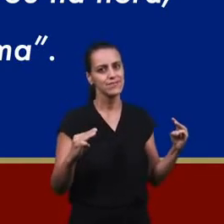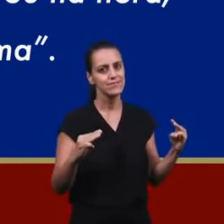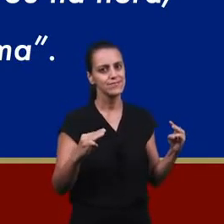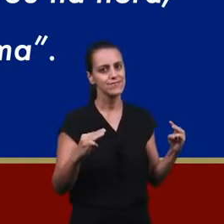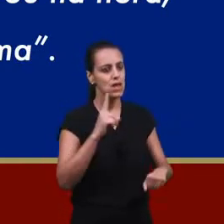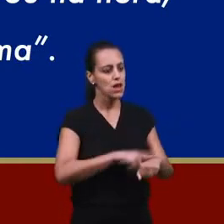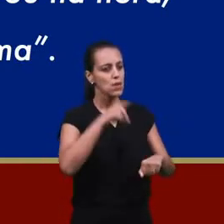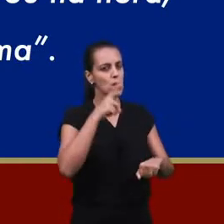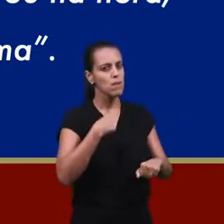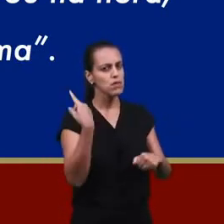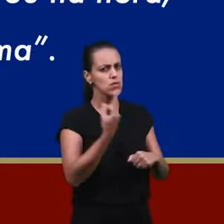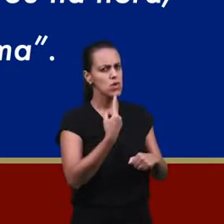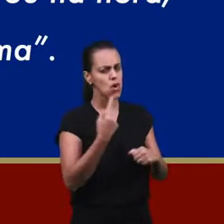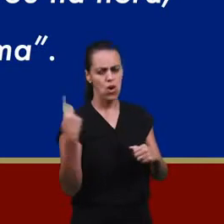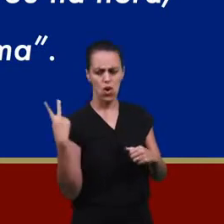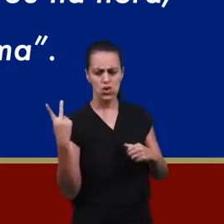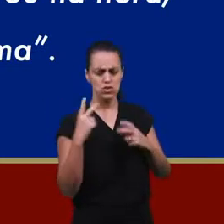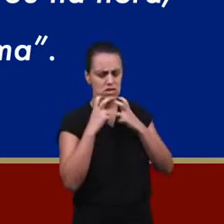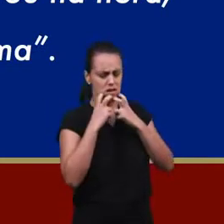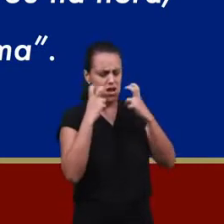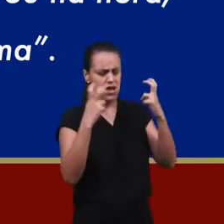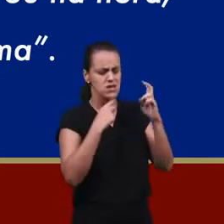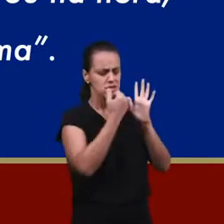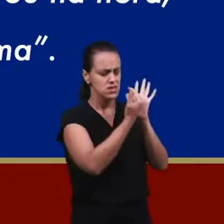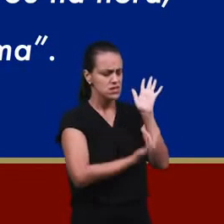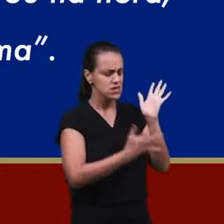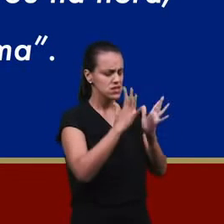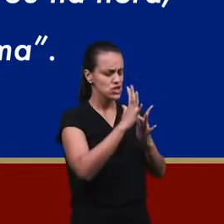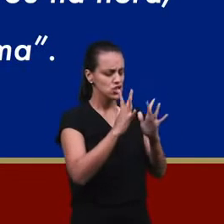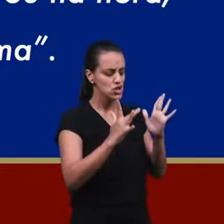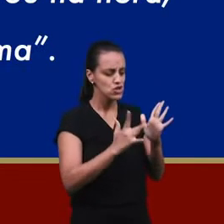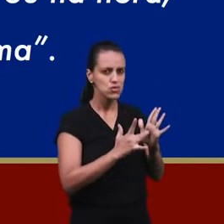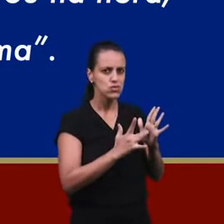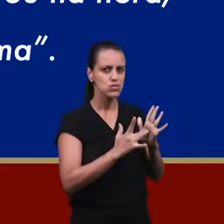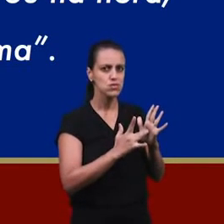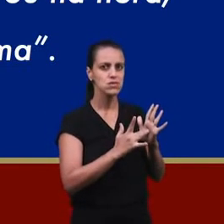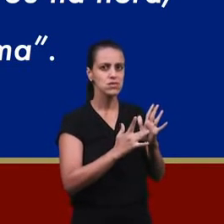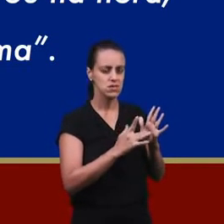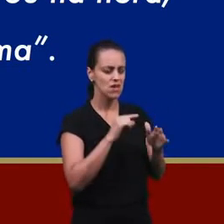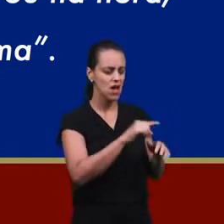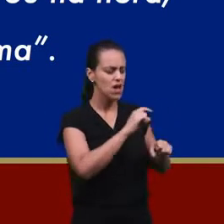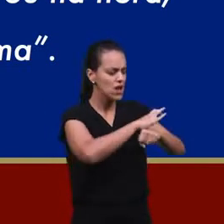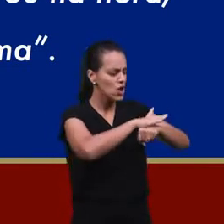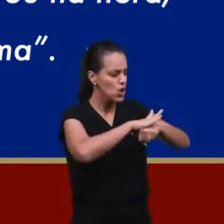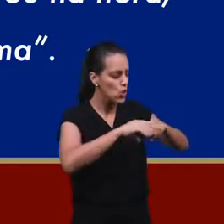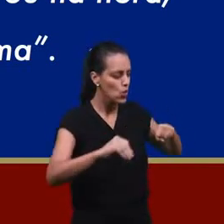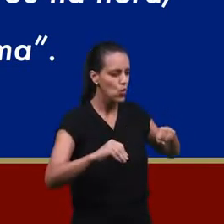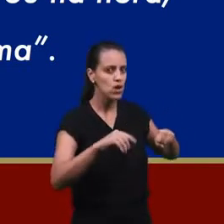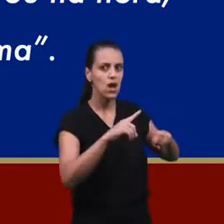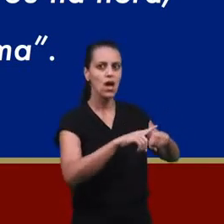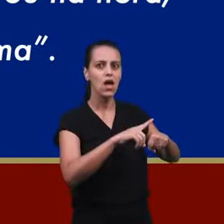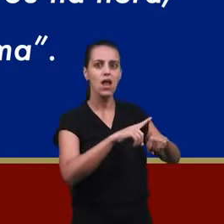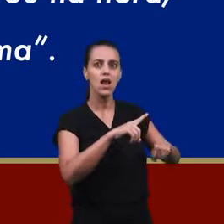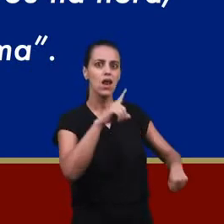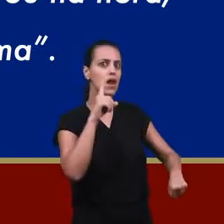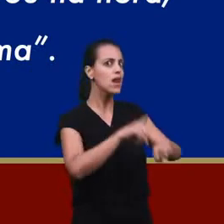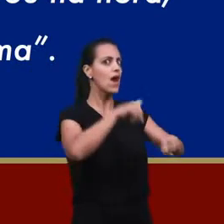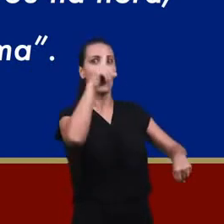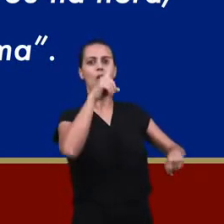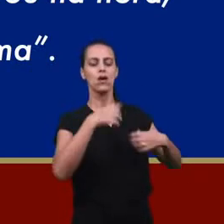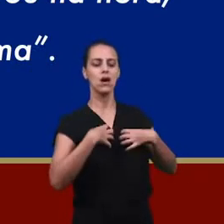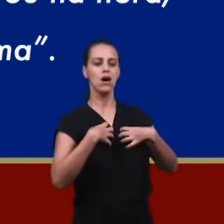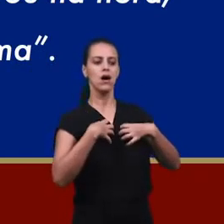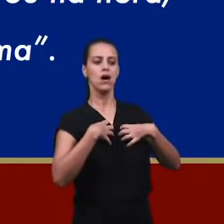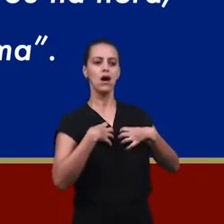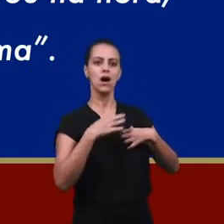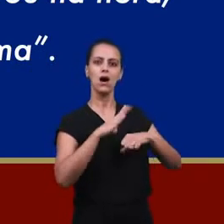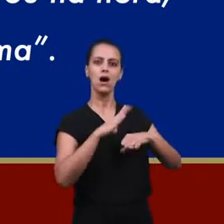we cried out for the blood of Jesus, for the healing of our son, and his condition improved